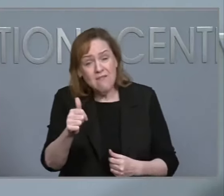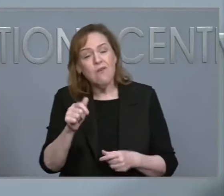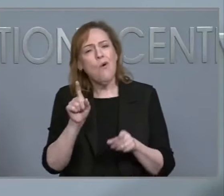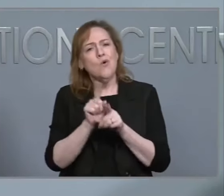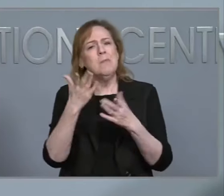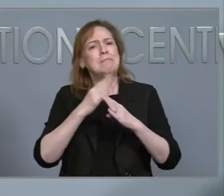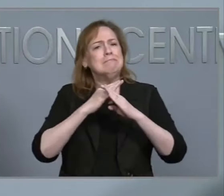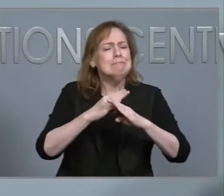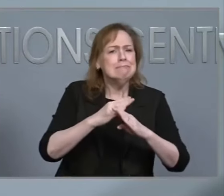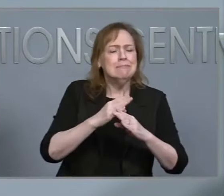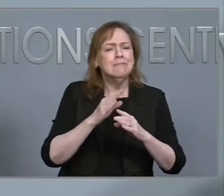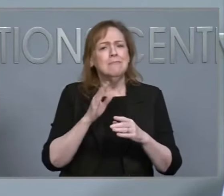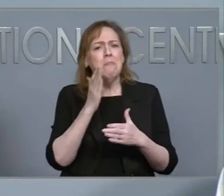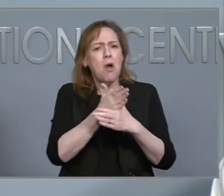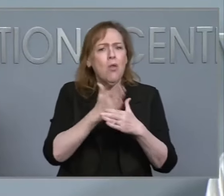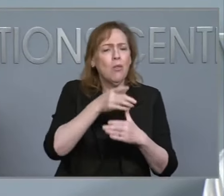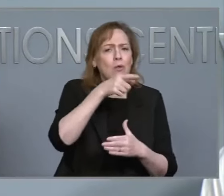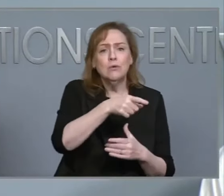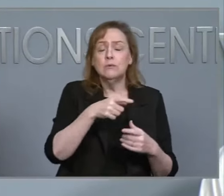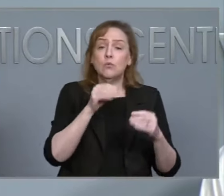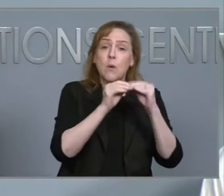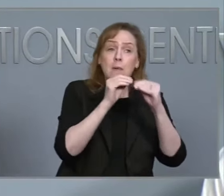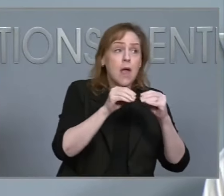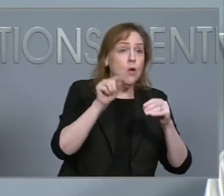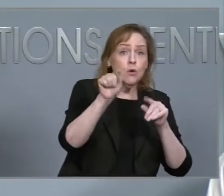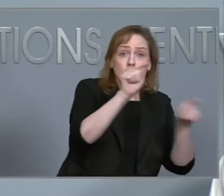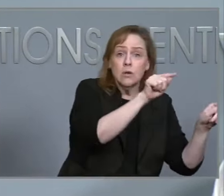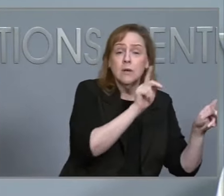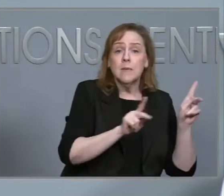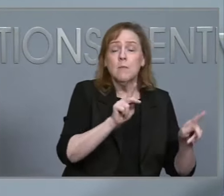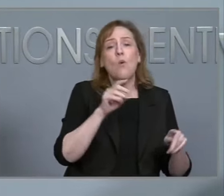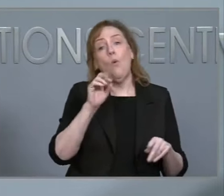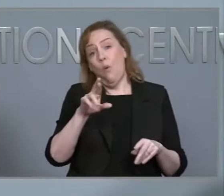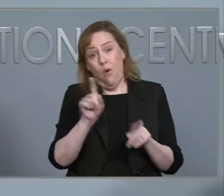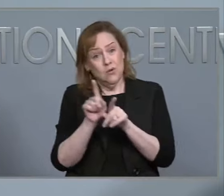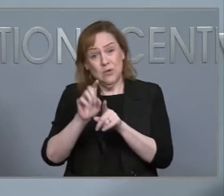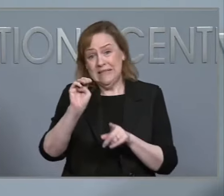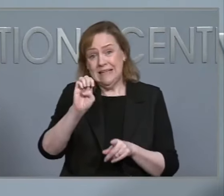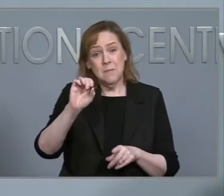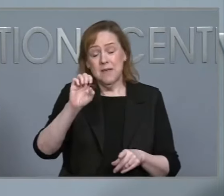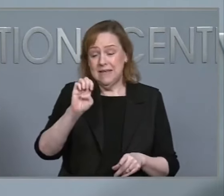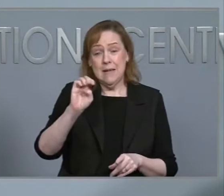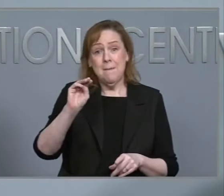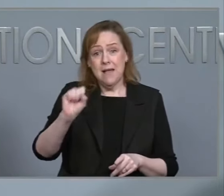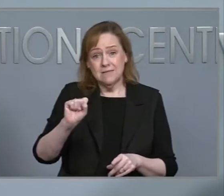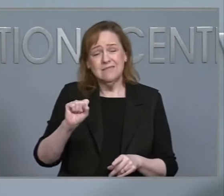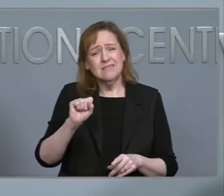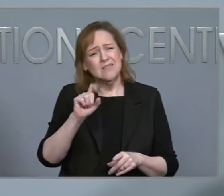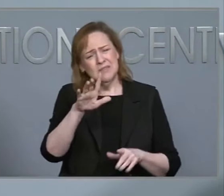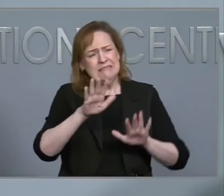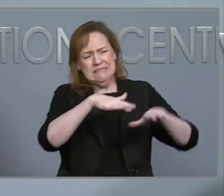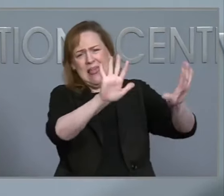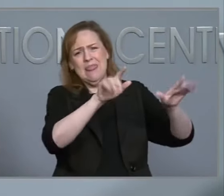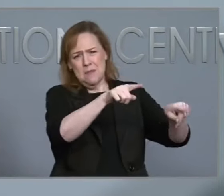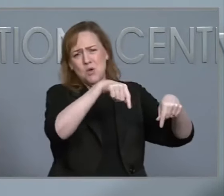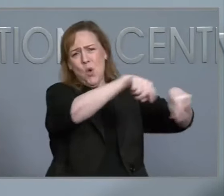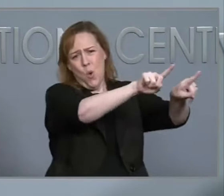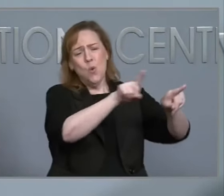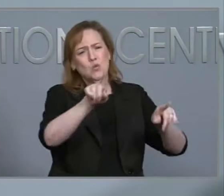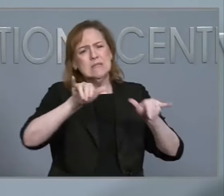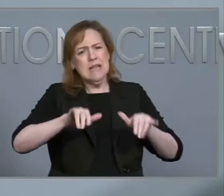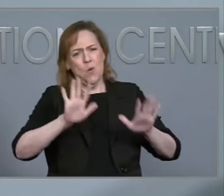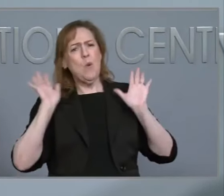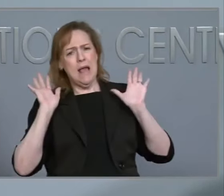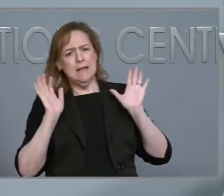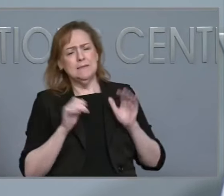responders or repair crews. Please let the professionals do their jobs. There are 31 county states